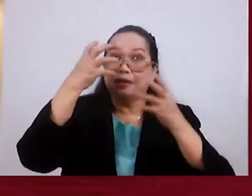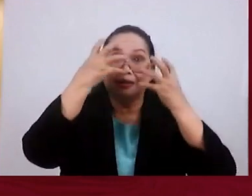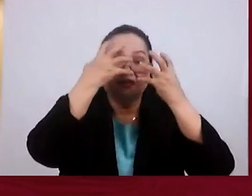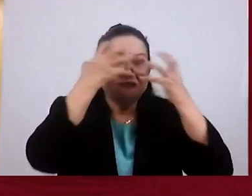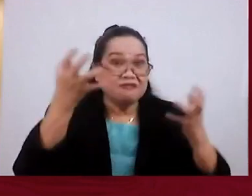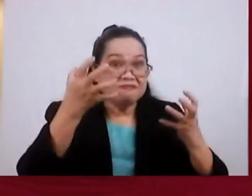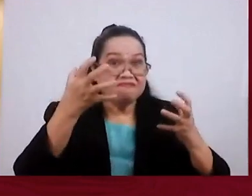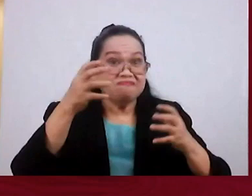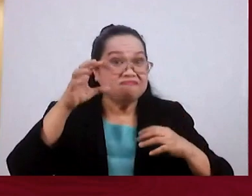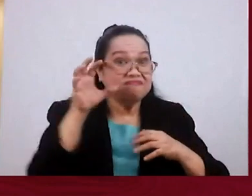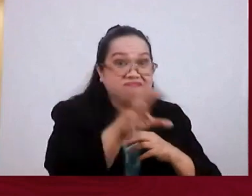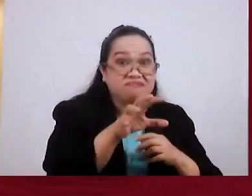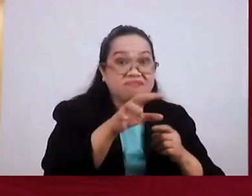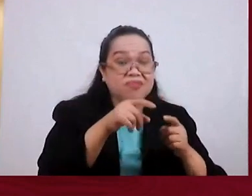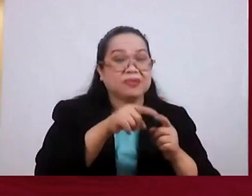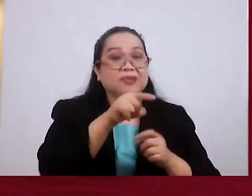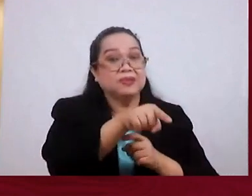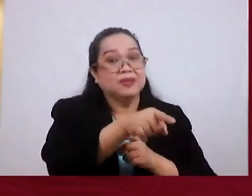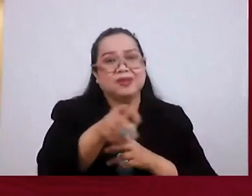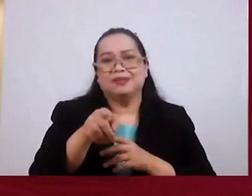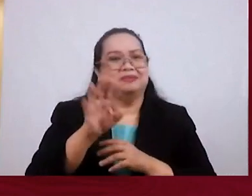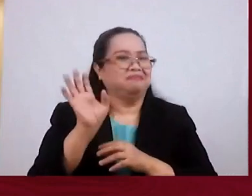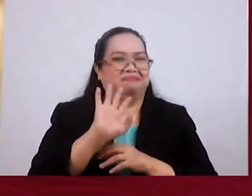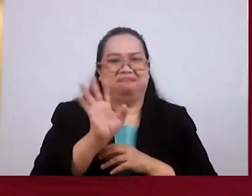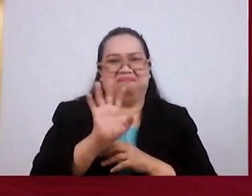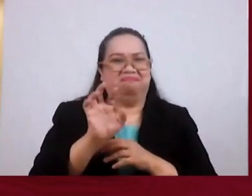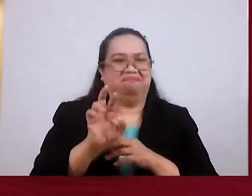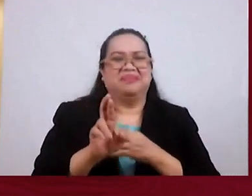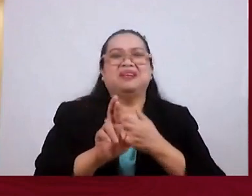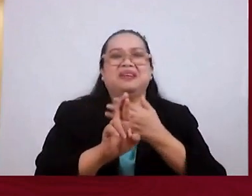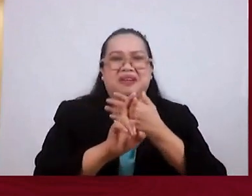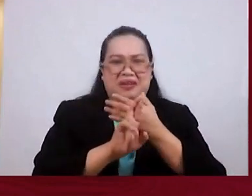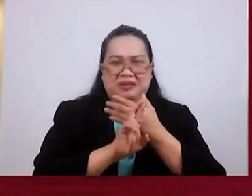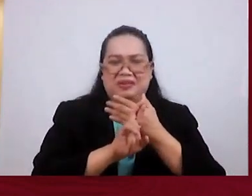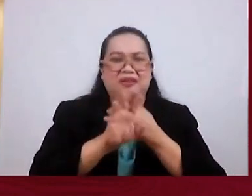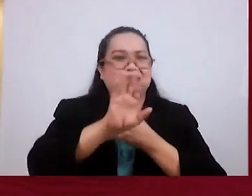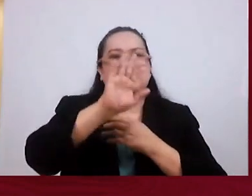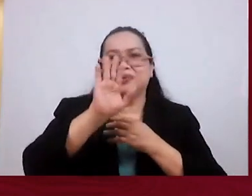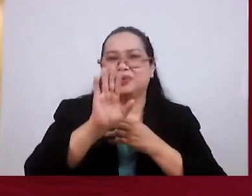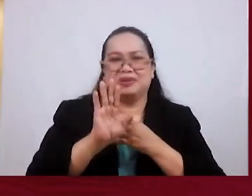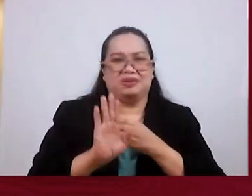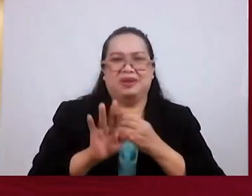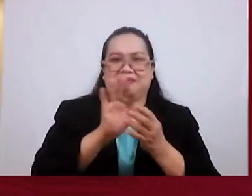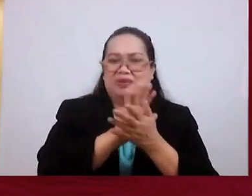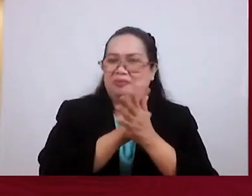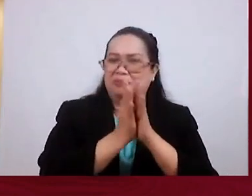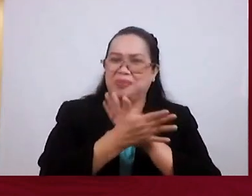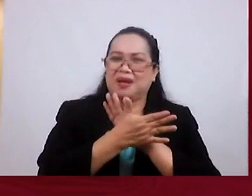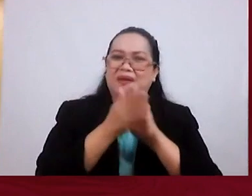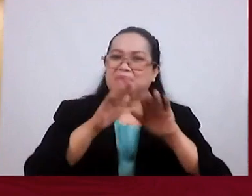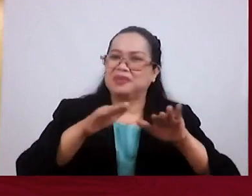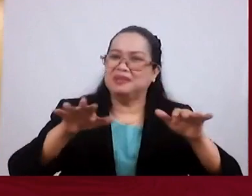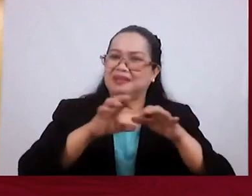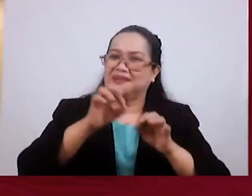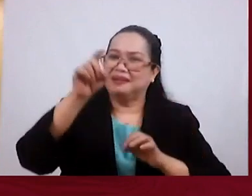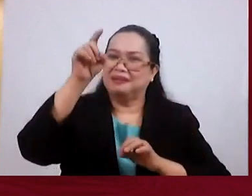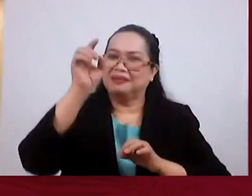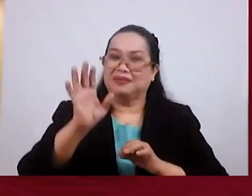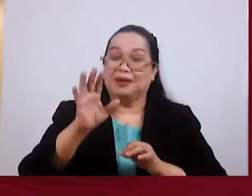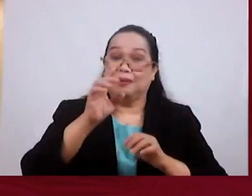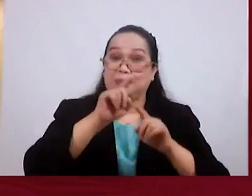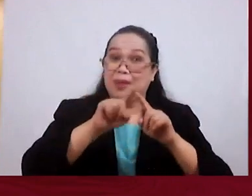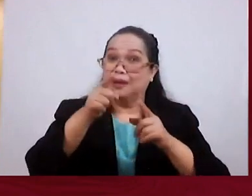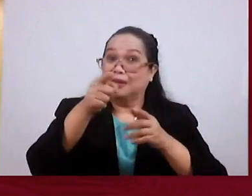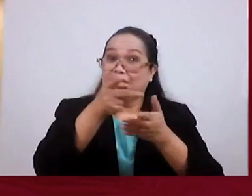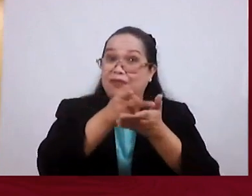That is reserved friends For those who have never Become part of God's kingdom Because once